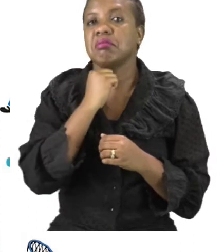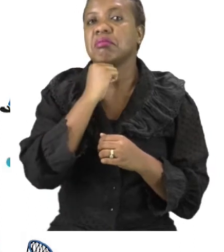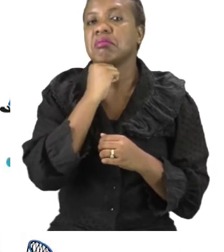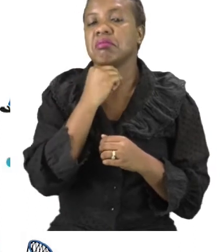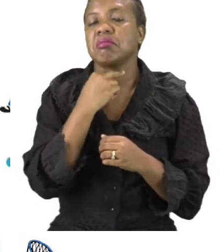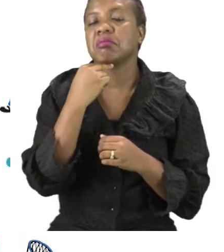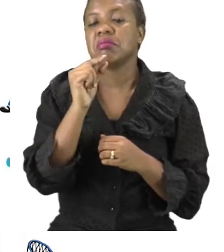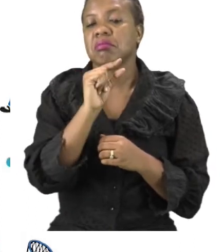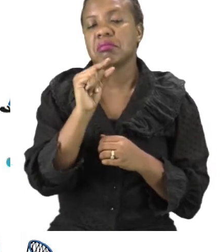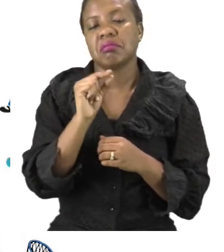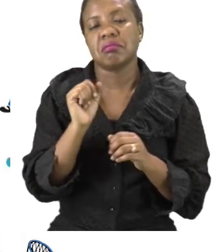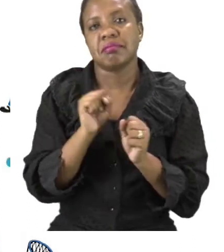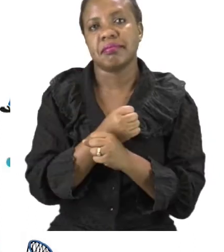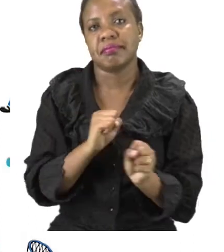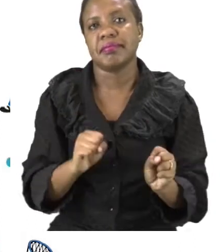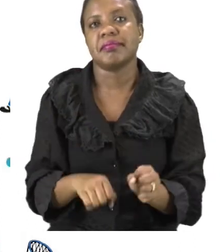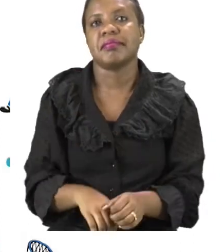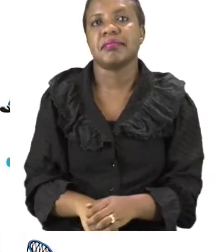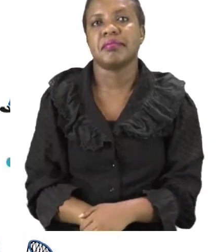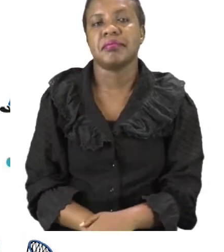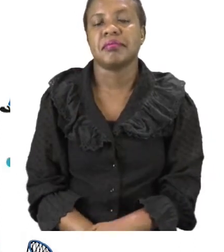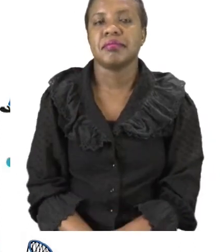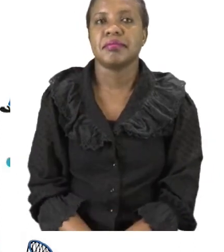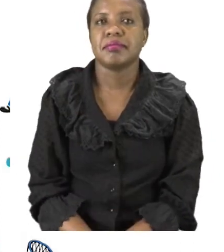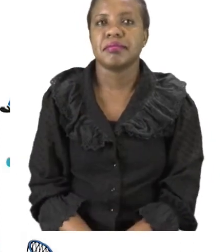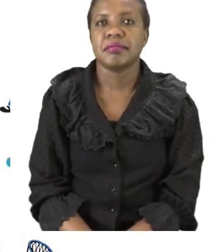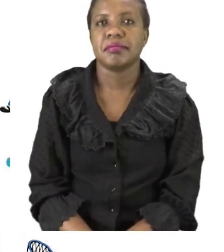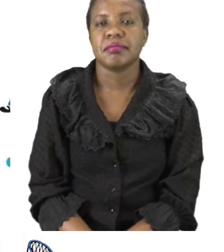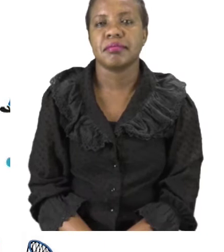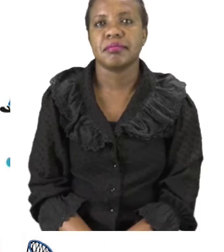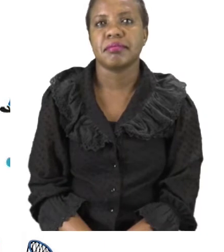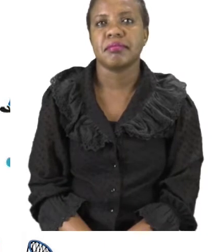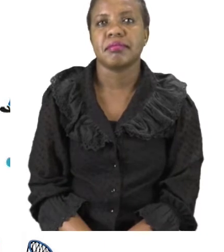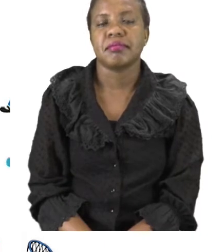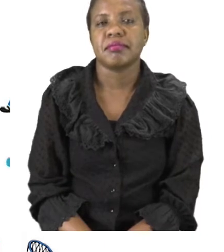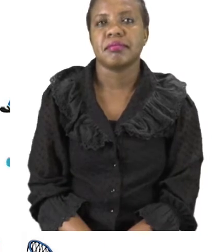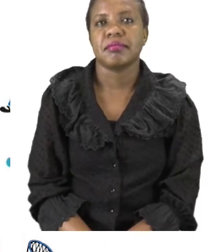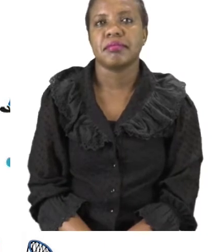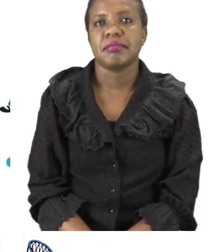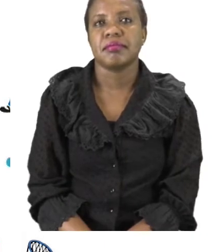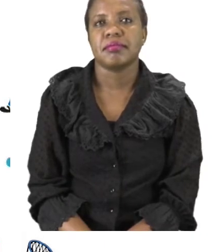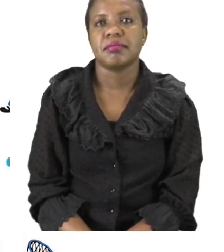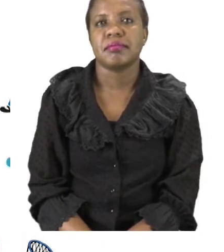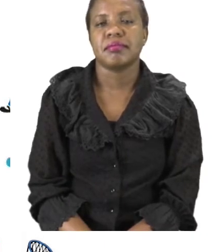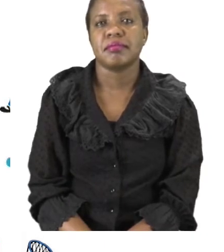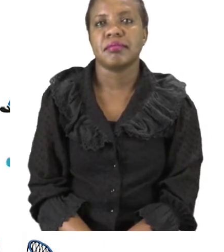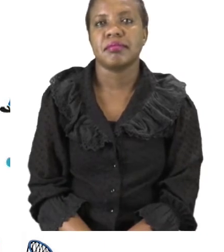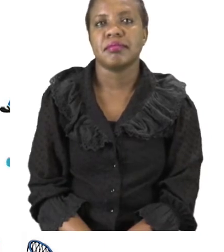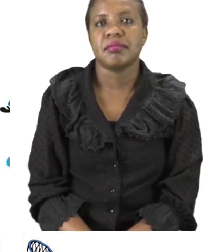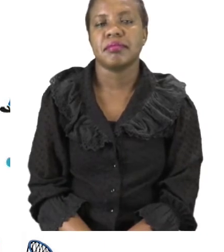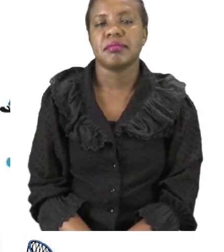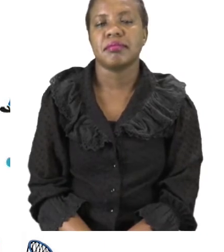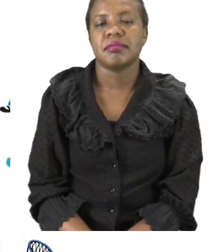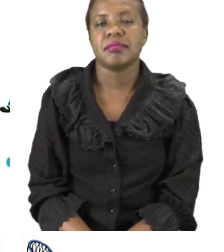I'm going to show you a few of the things that I have here and you need to find out what sound they belong to and